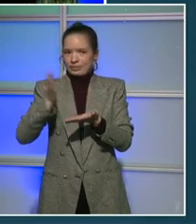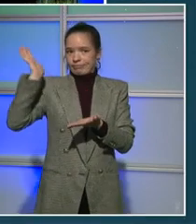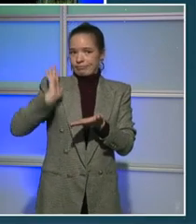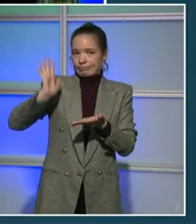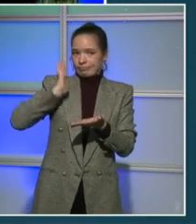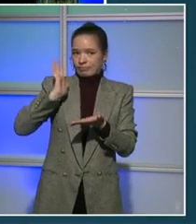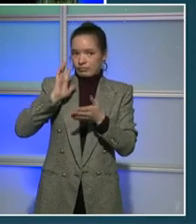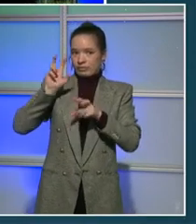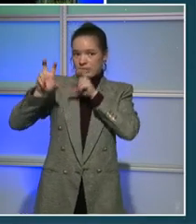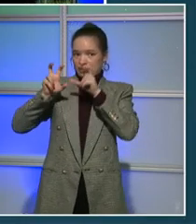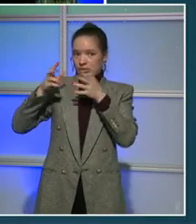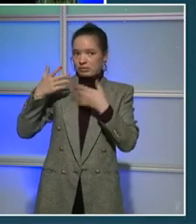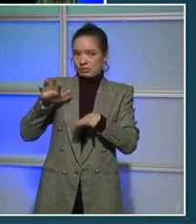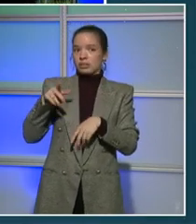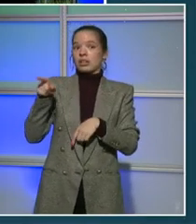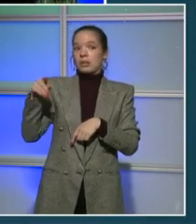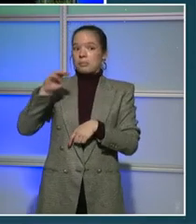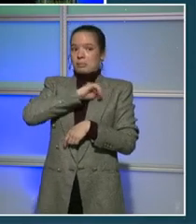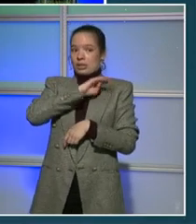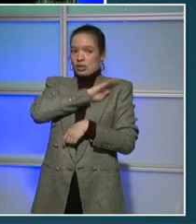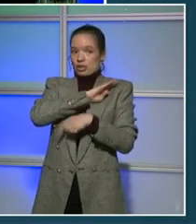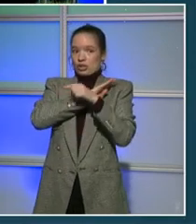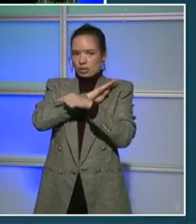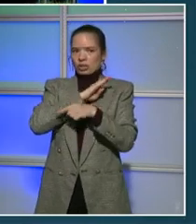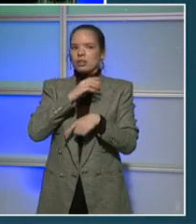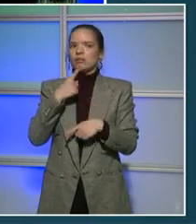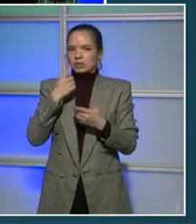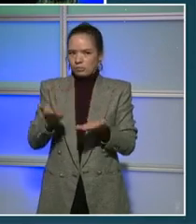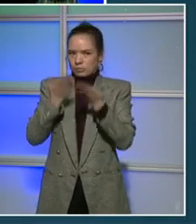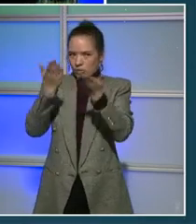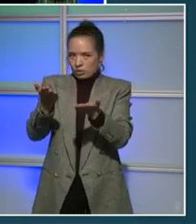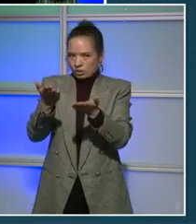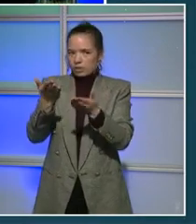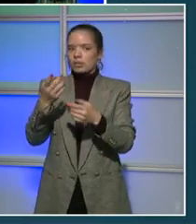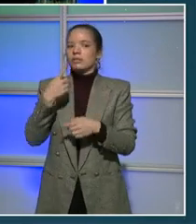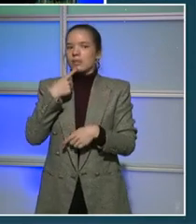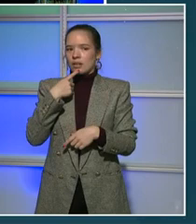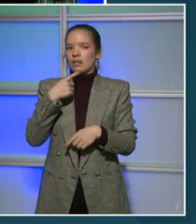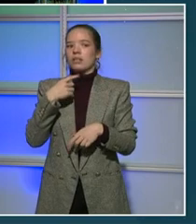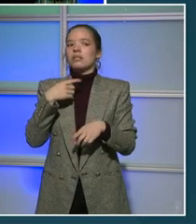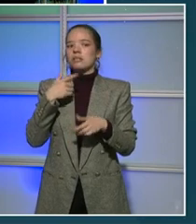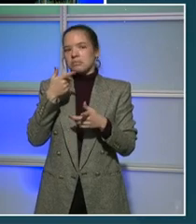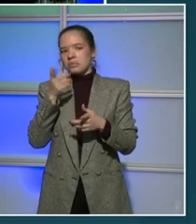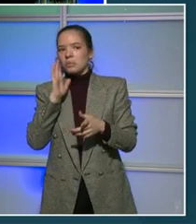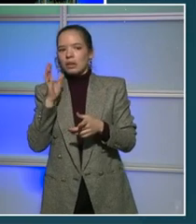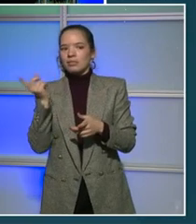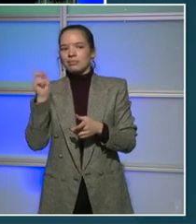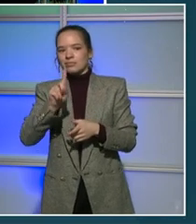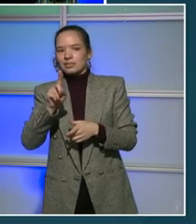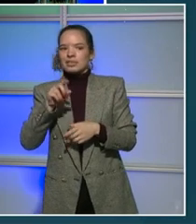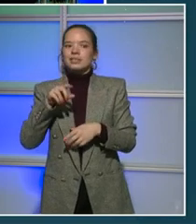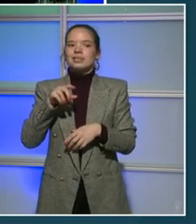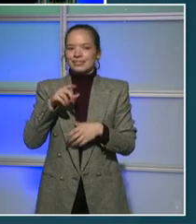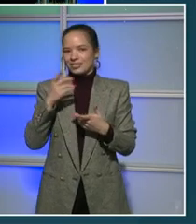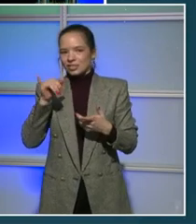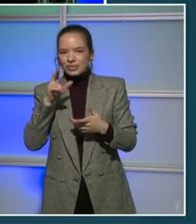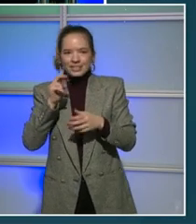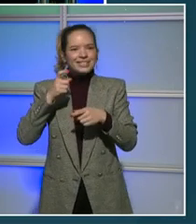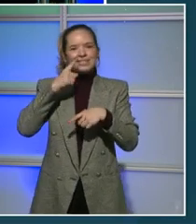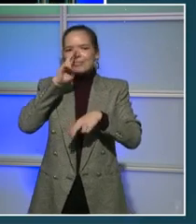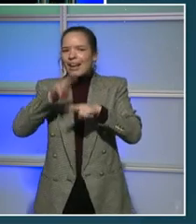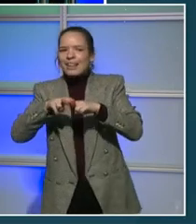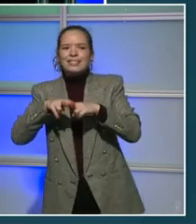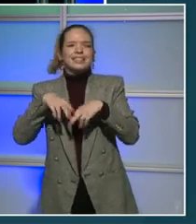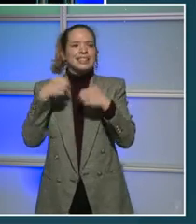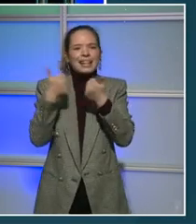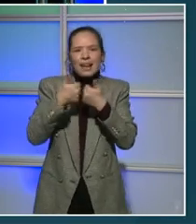So in a moment, you will hear from our deputy mayors as well, and we're going to bring back the fan favorite game, our $100 game, in just a moment. Make sure you go to